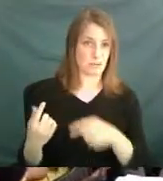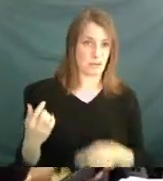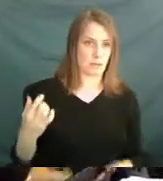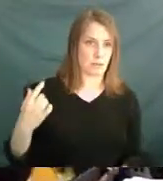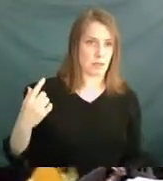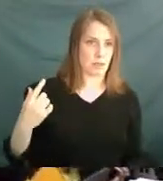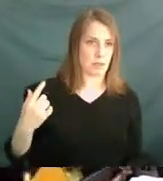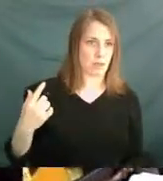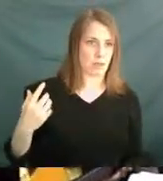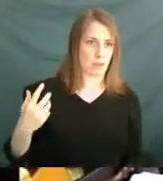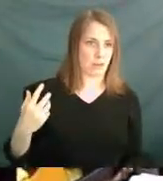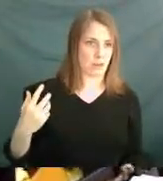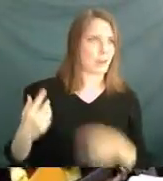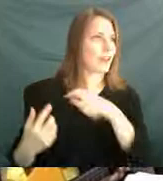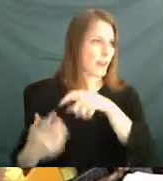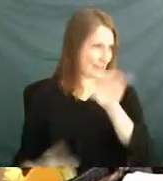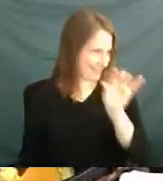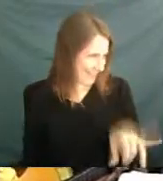That's G7.